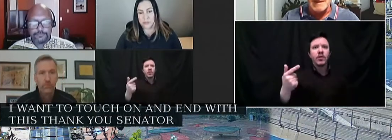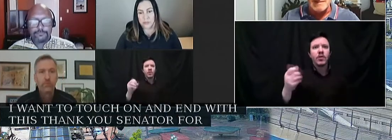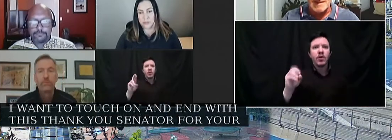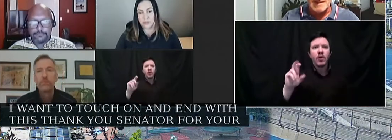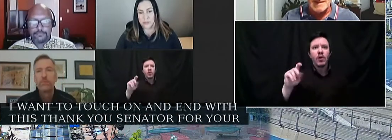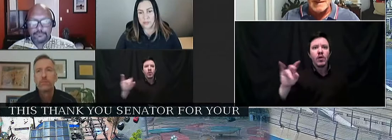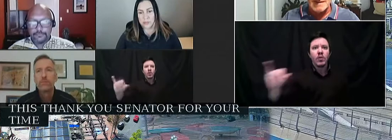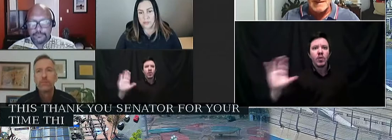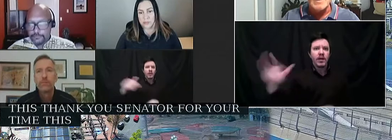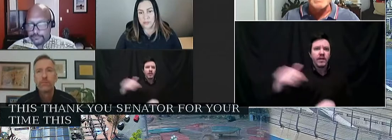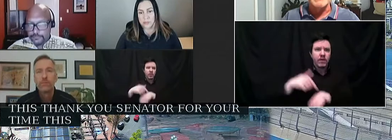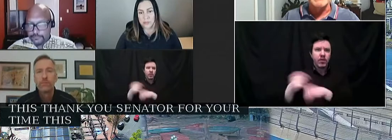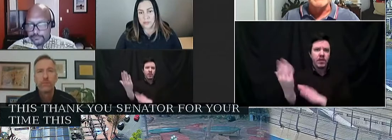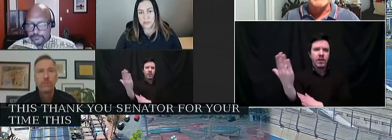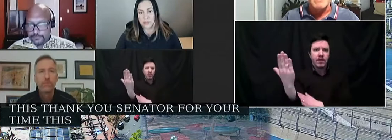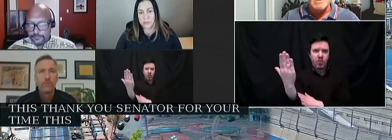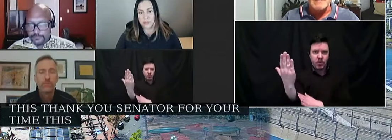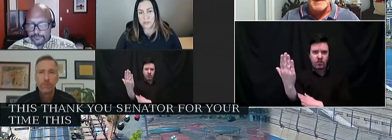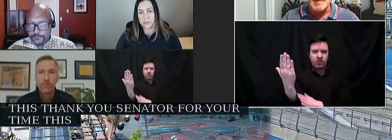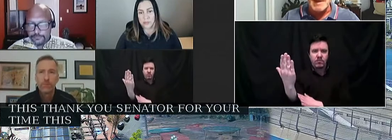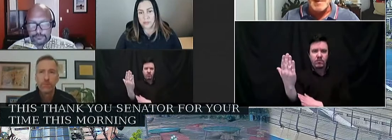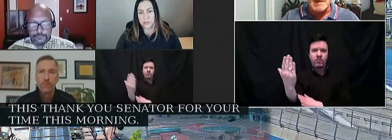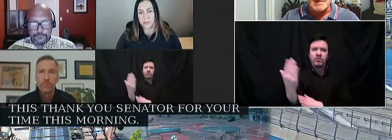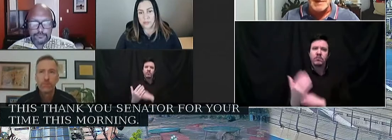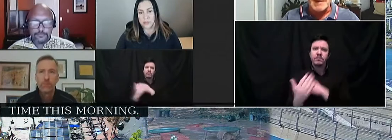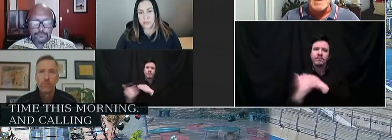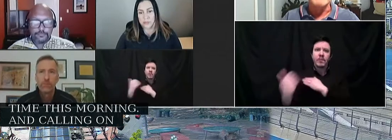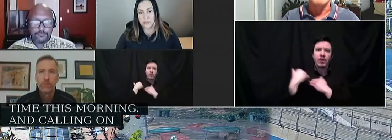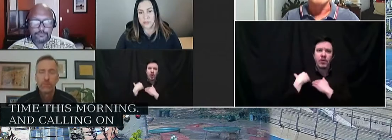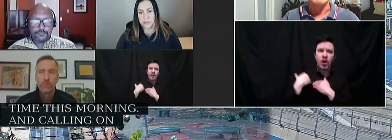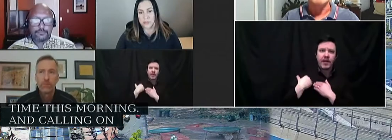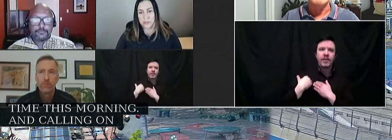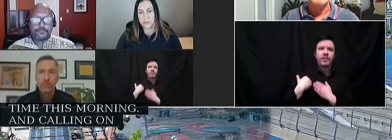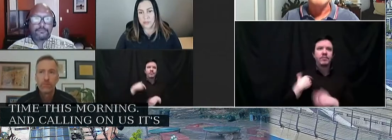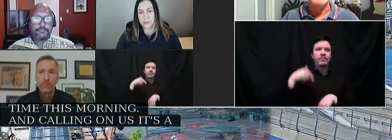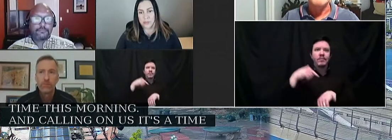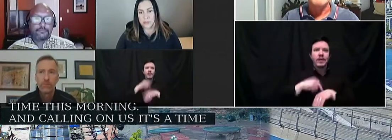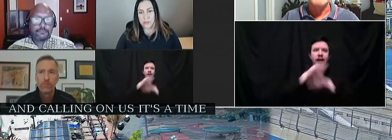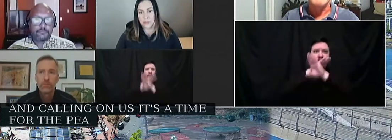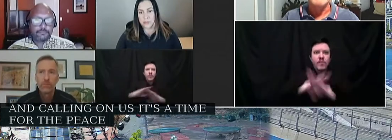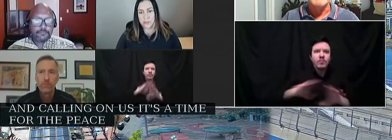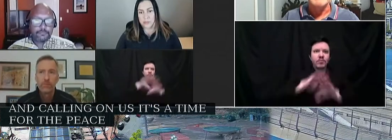morning and calling on us. It's a time for the peacemakers to come forward.